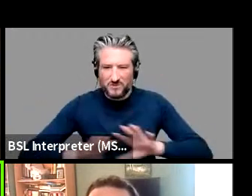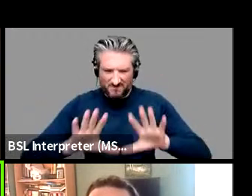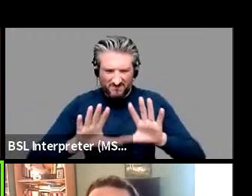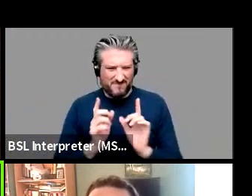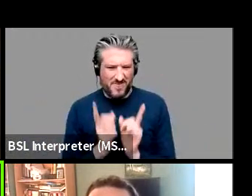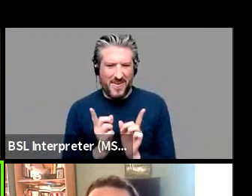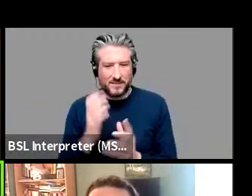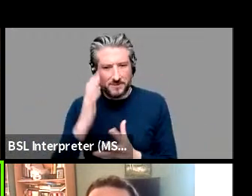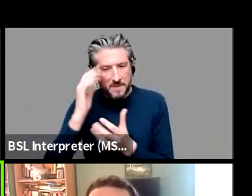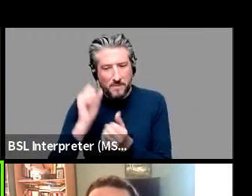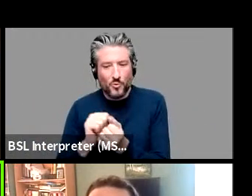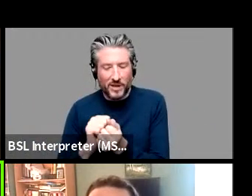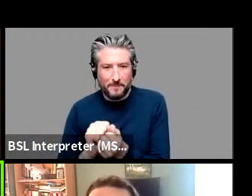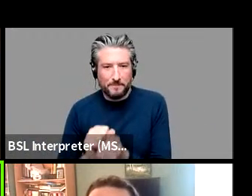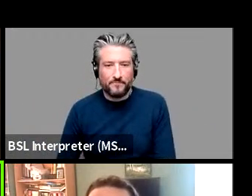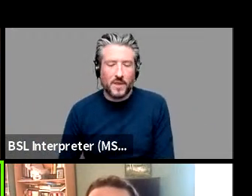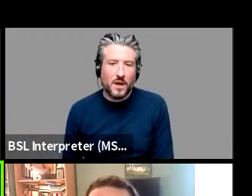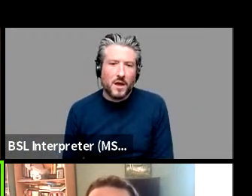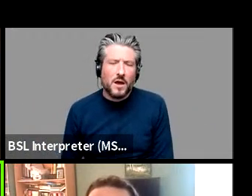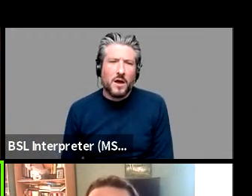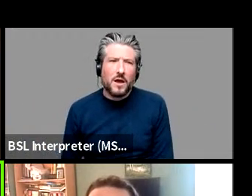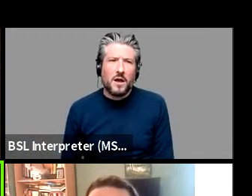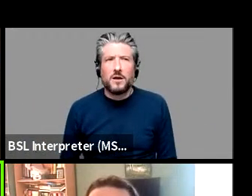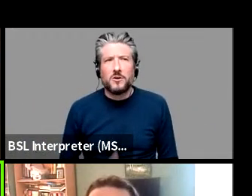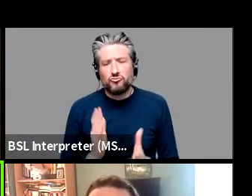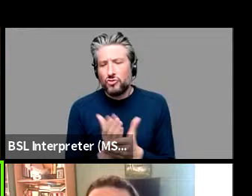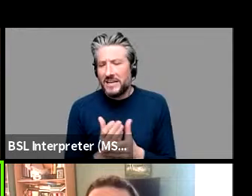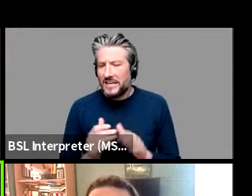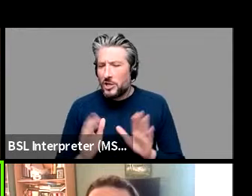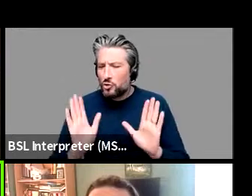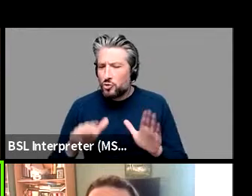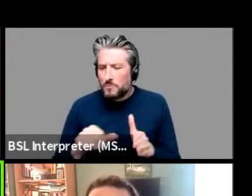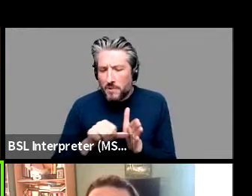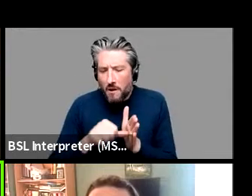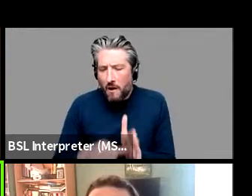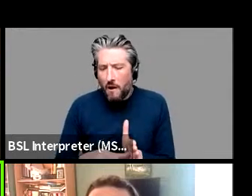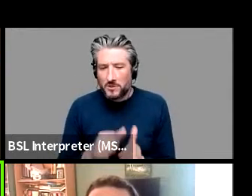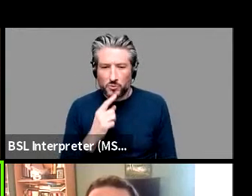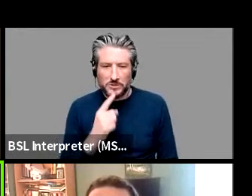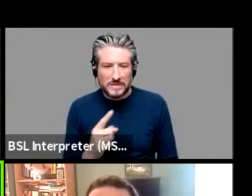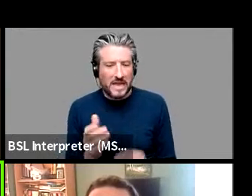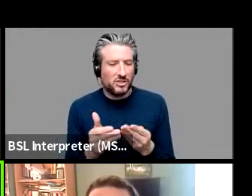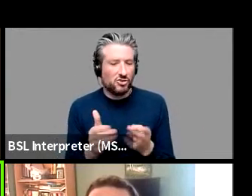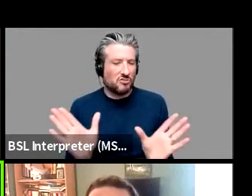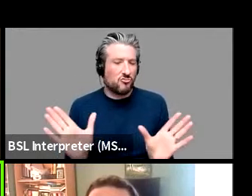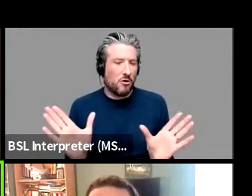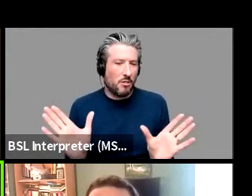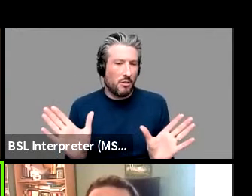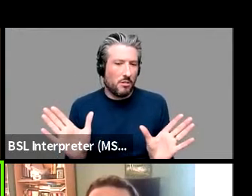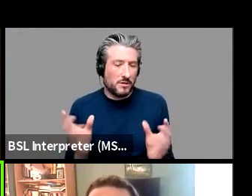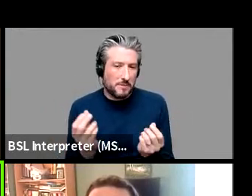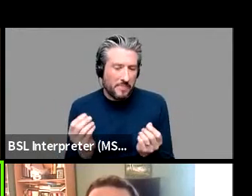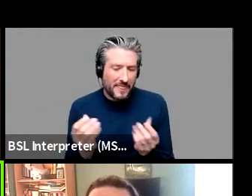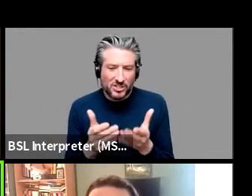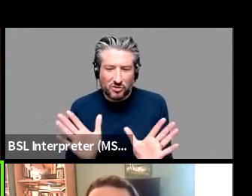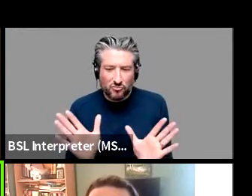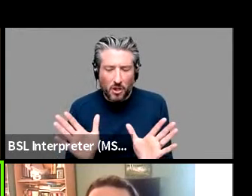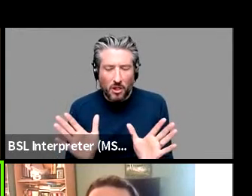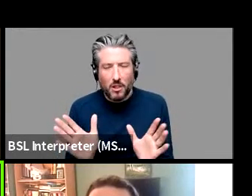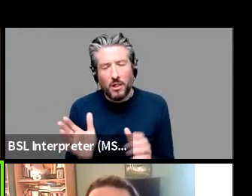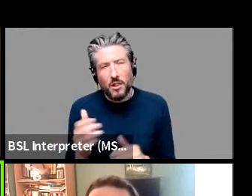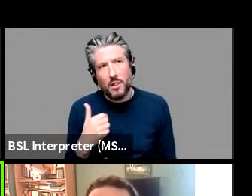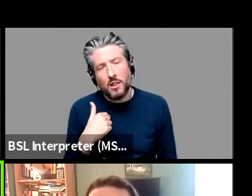it shouldn't be that hard to generalize because if you have a communicative demand that the